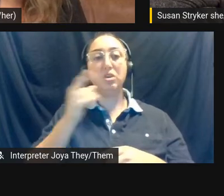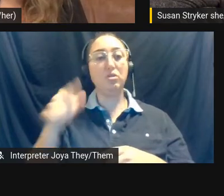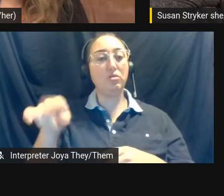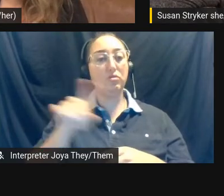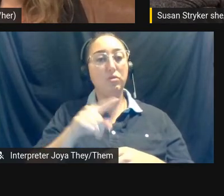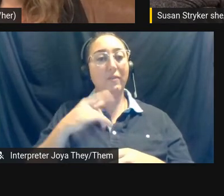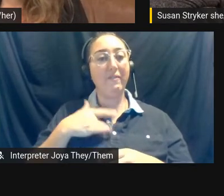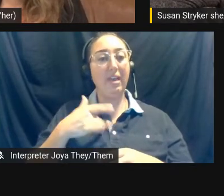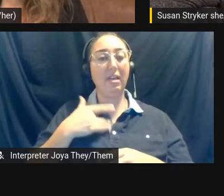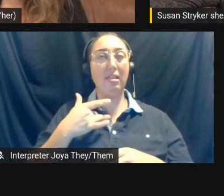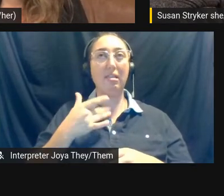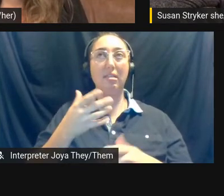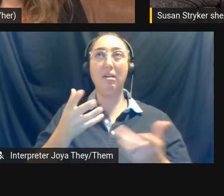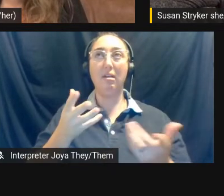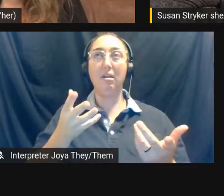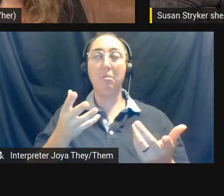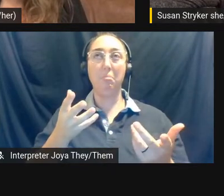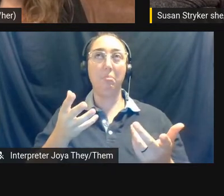um,